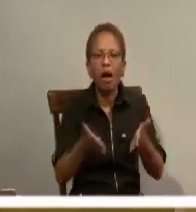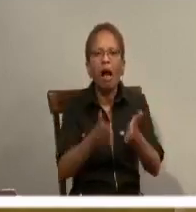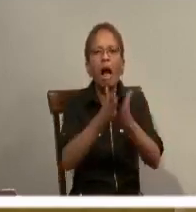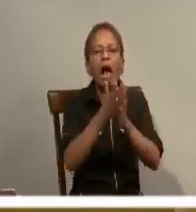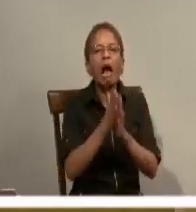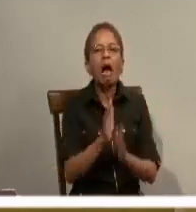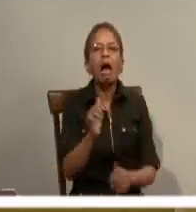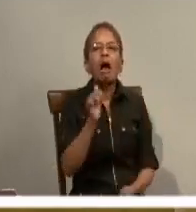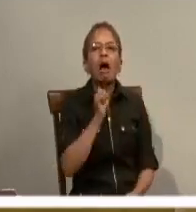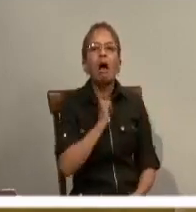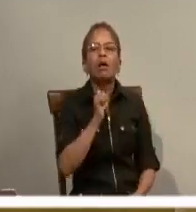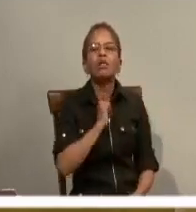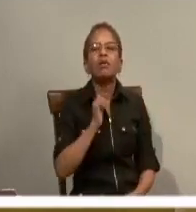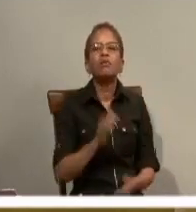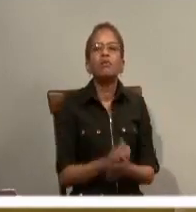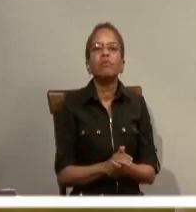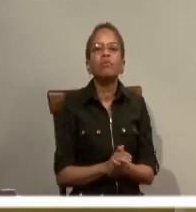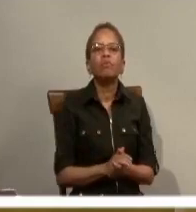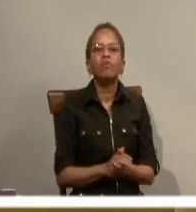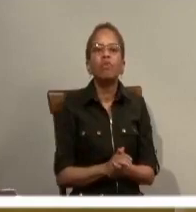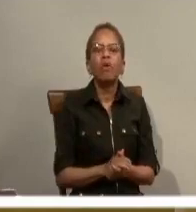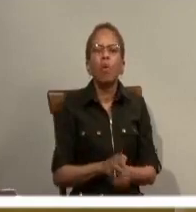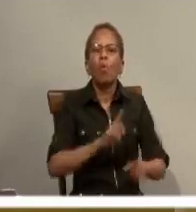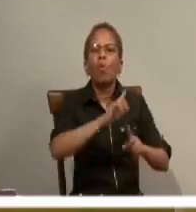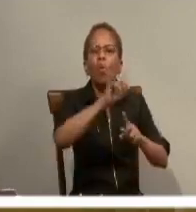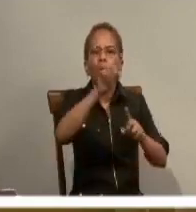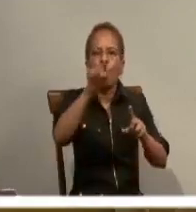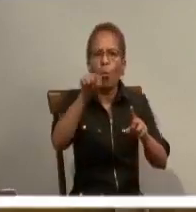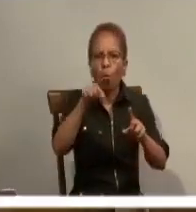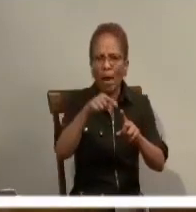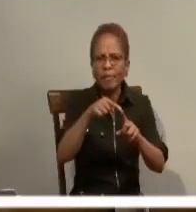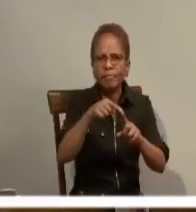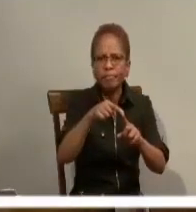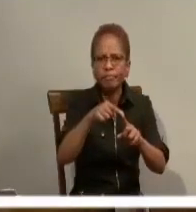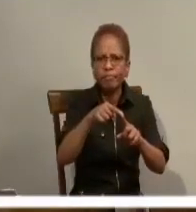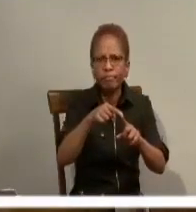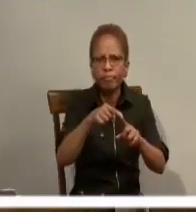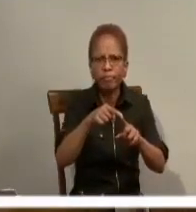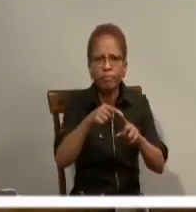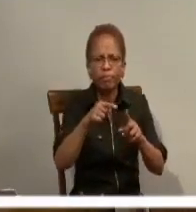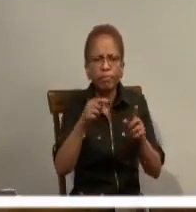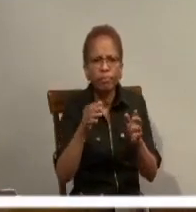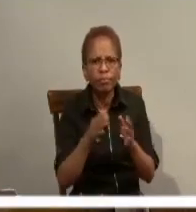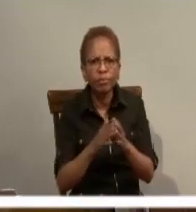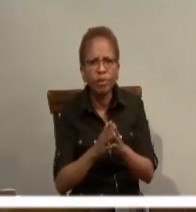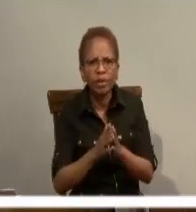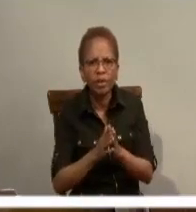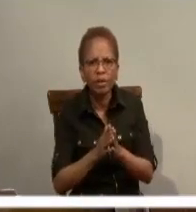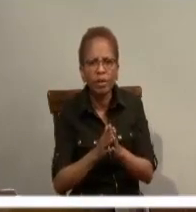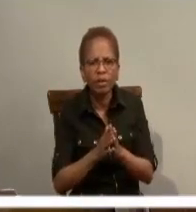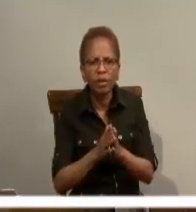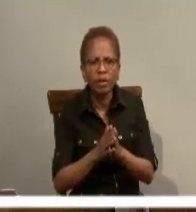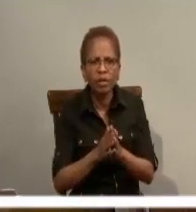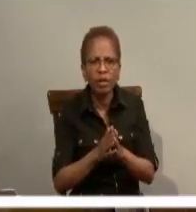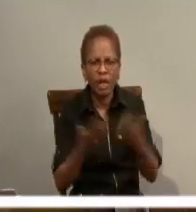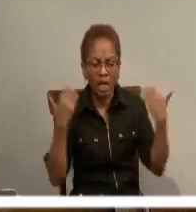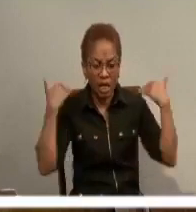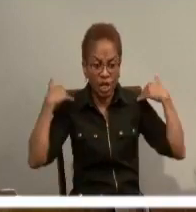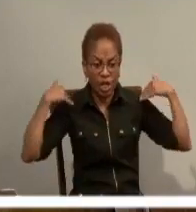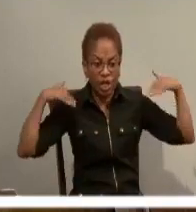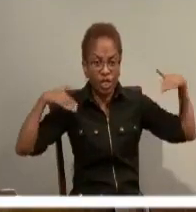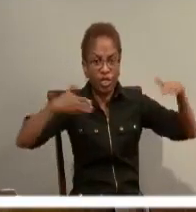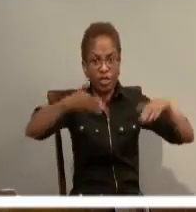come to the banquet here on earth, where the angels of God in heaven